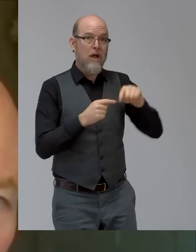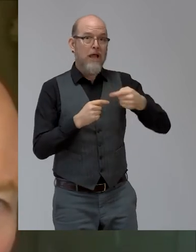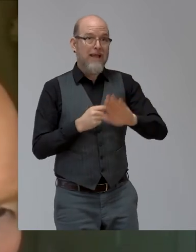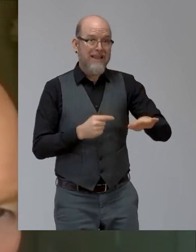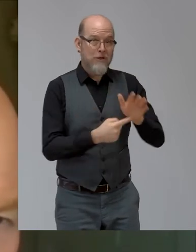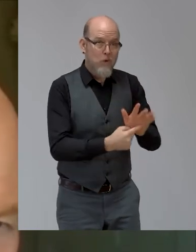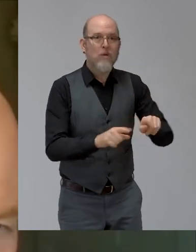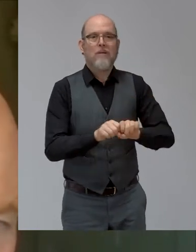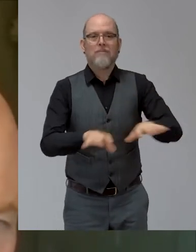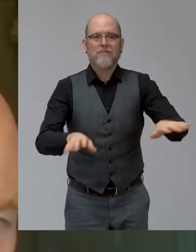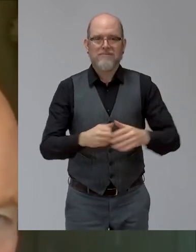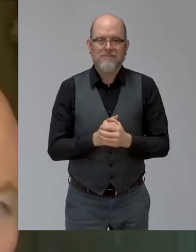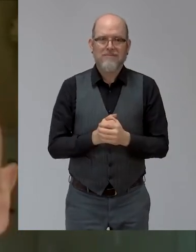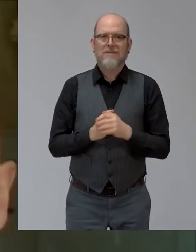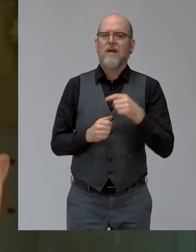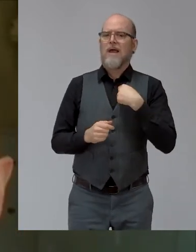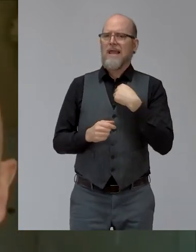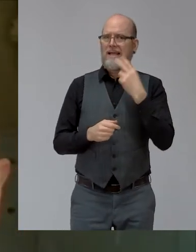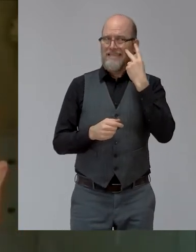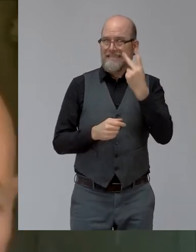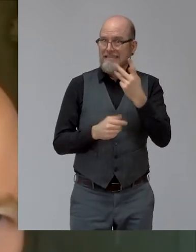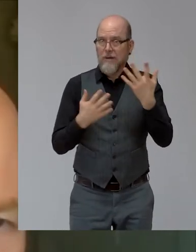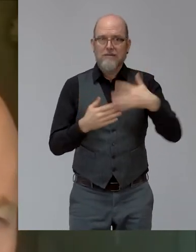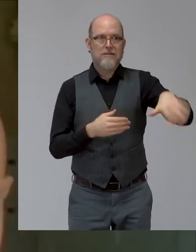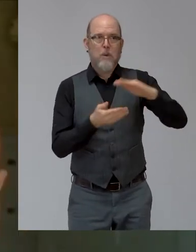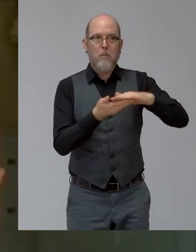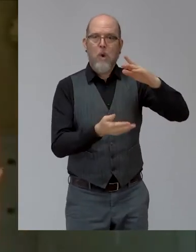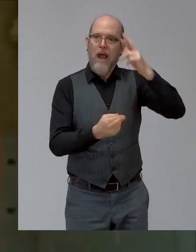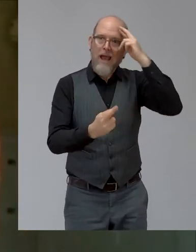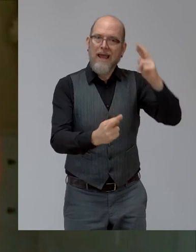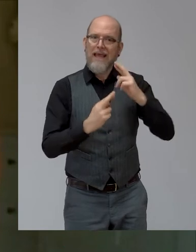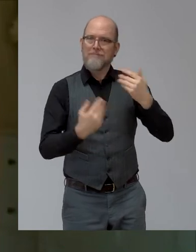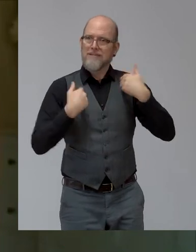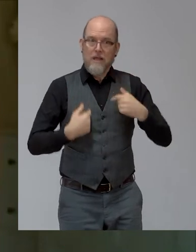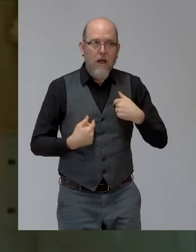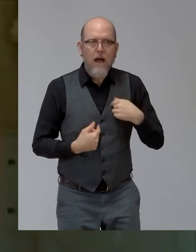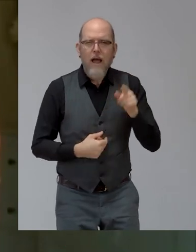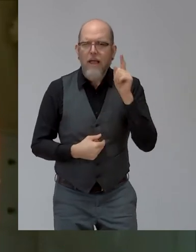respect went up, not down. The fact that I did come back from that and didn't give up.